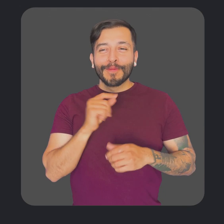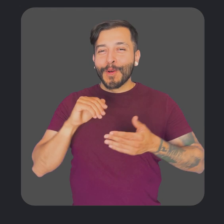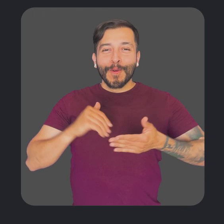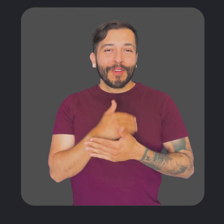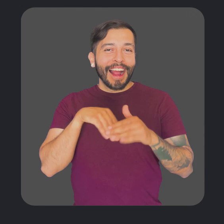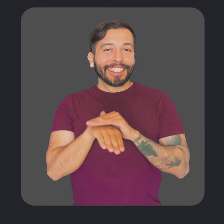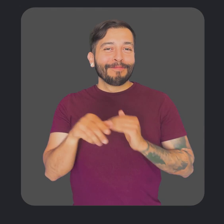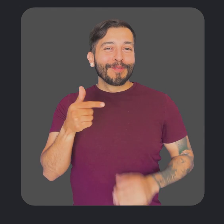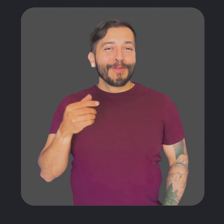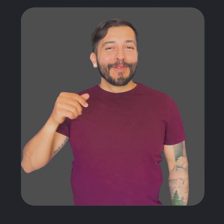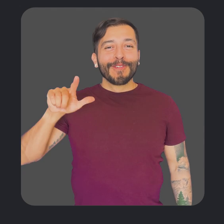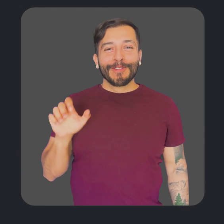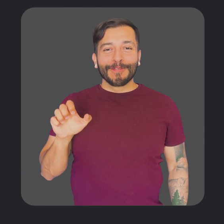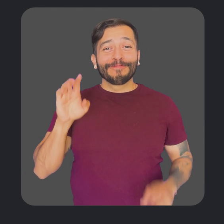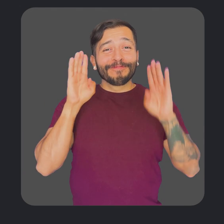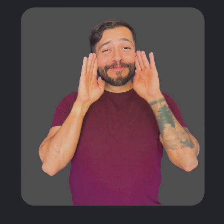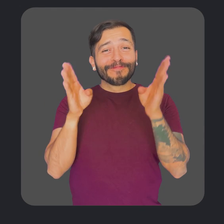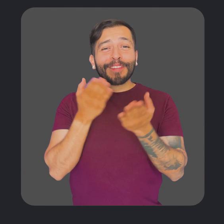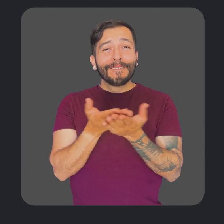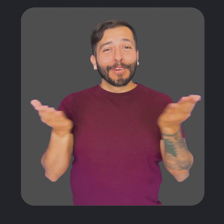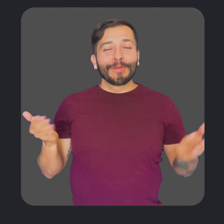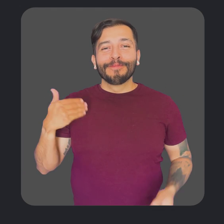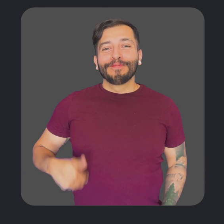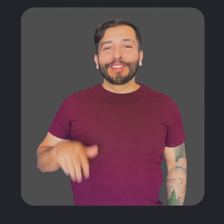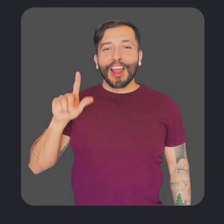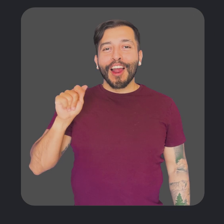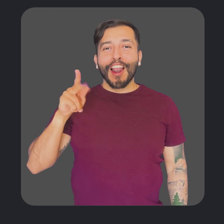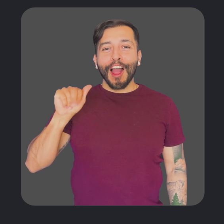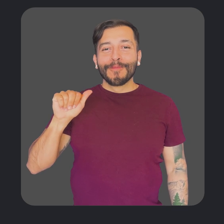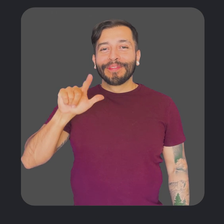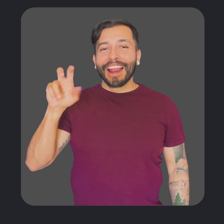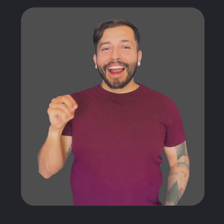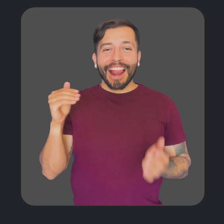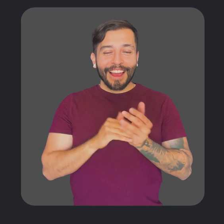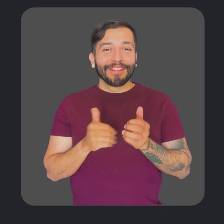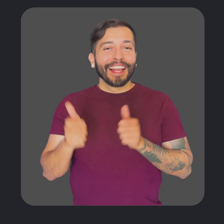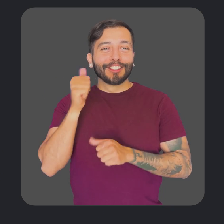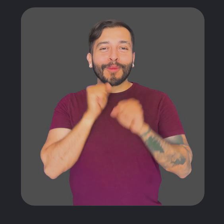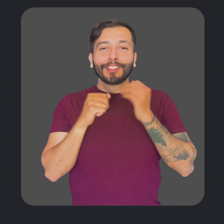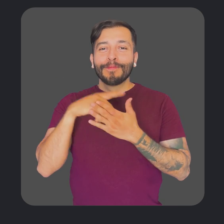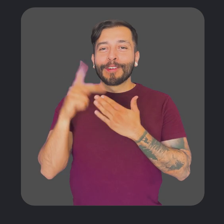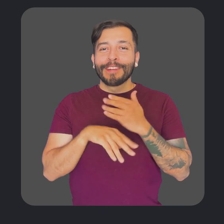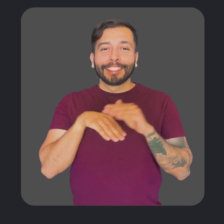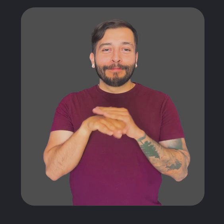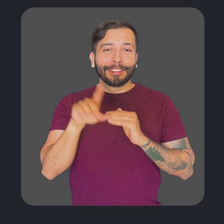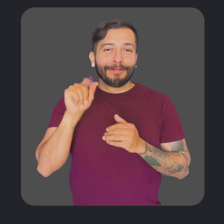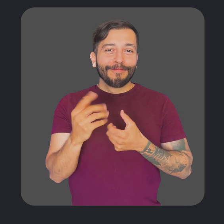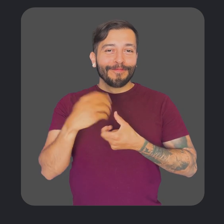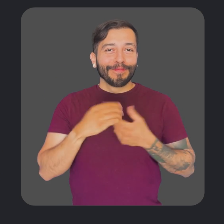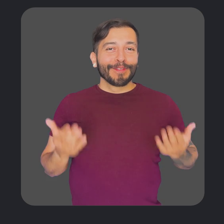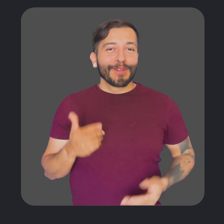What's new in accessibility at Google? Hi, everyone. It's Laura Allen again, Head of Strategy and Programs for